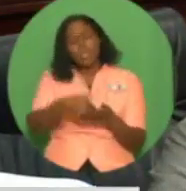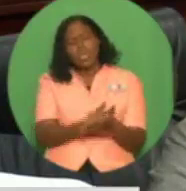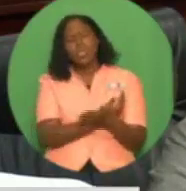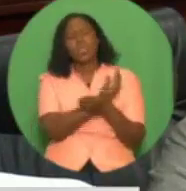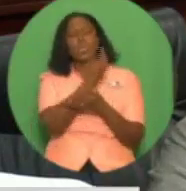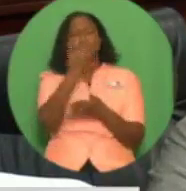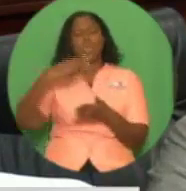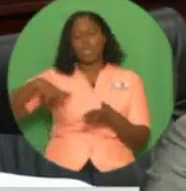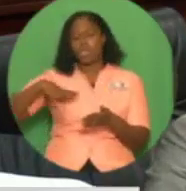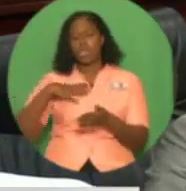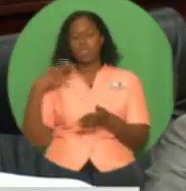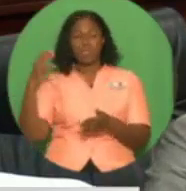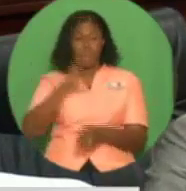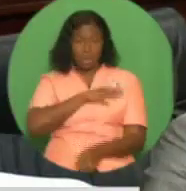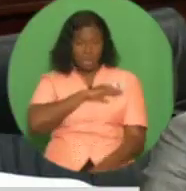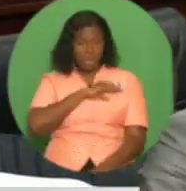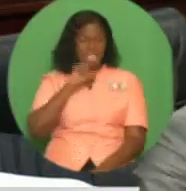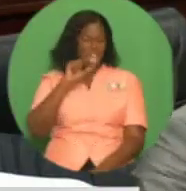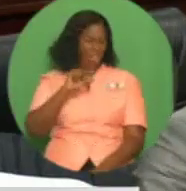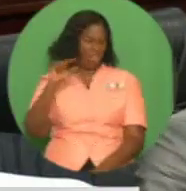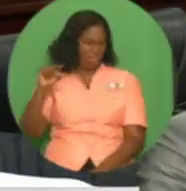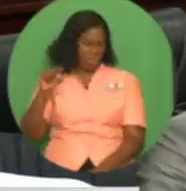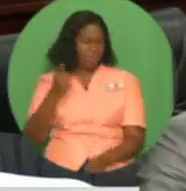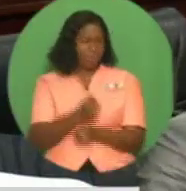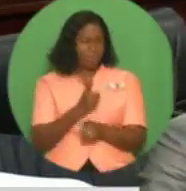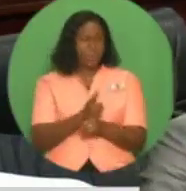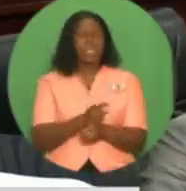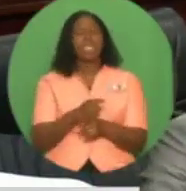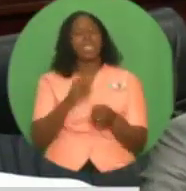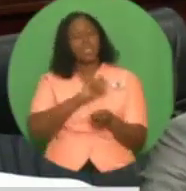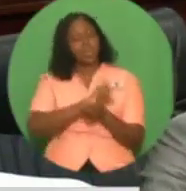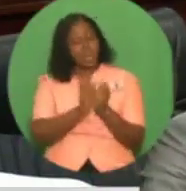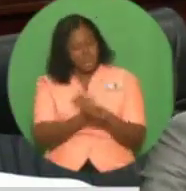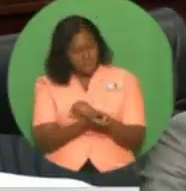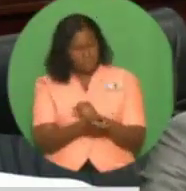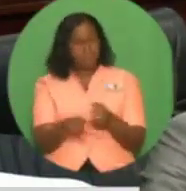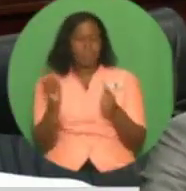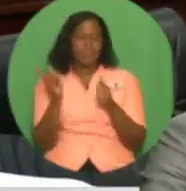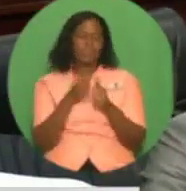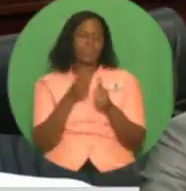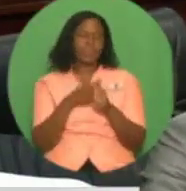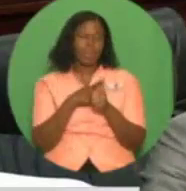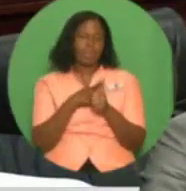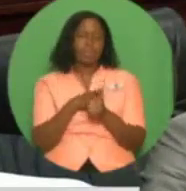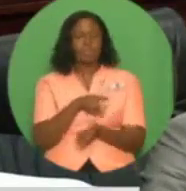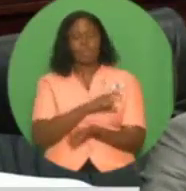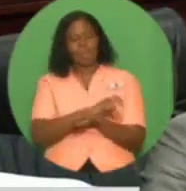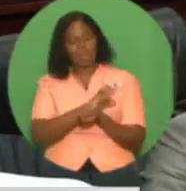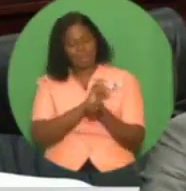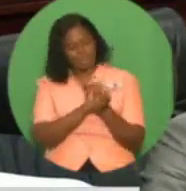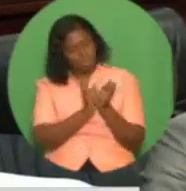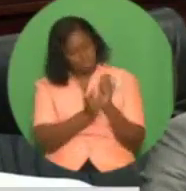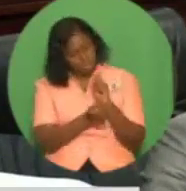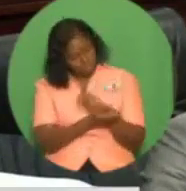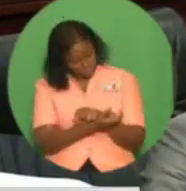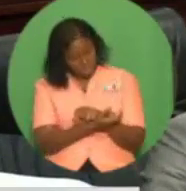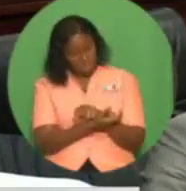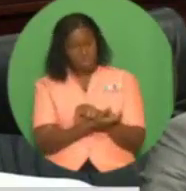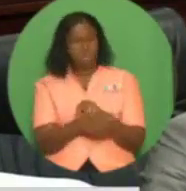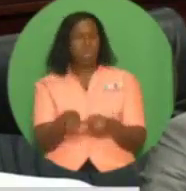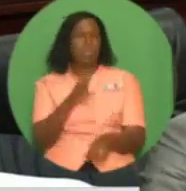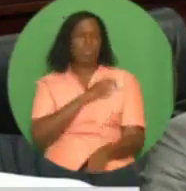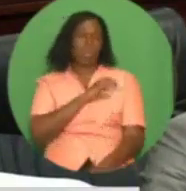police service. Firstly, we are restructuring the police service. There are several arms of the police service, established in the